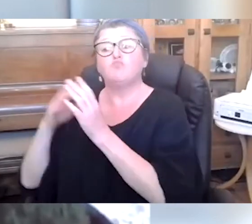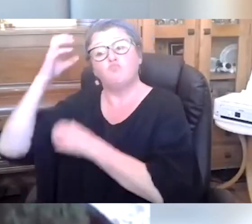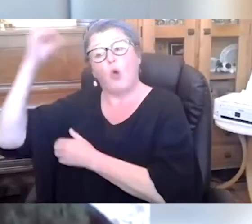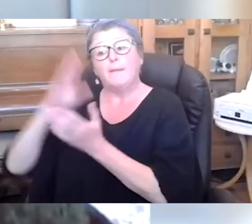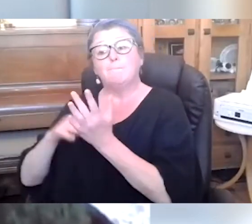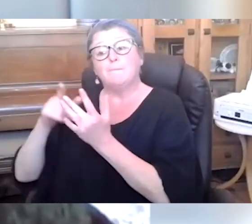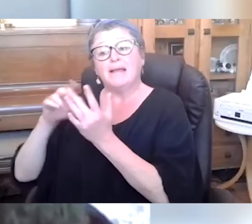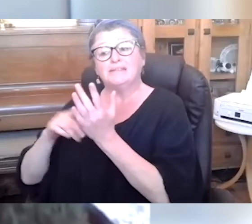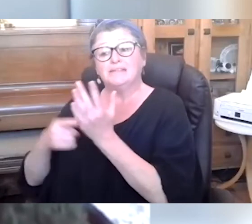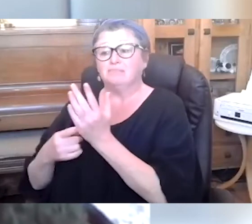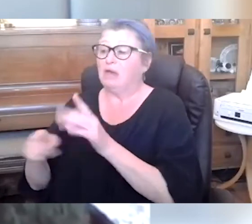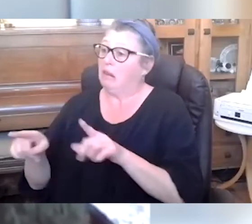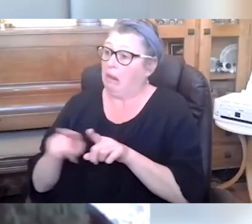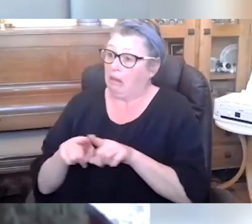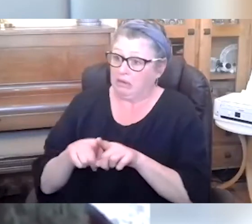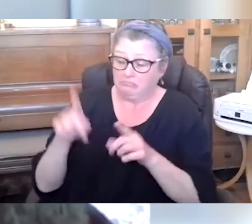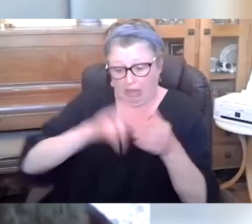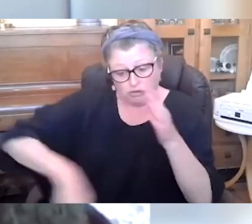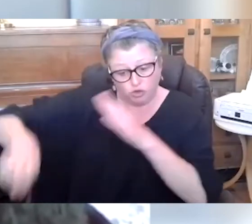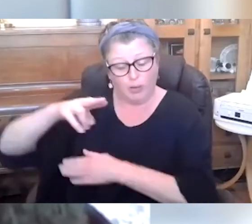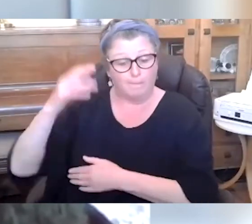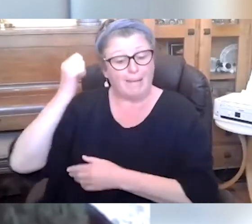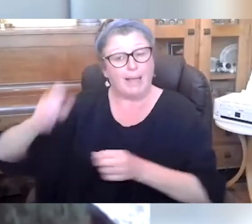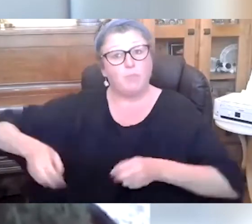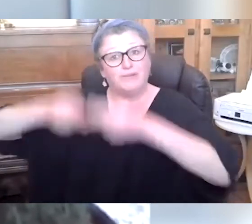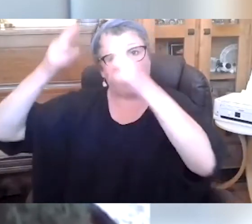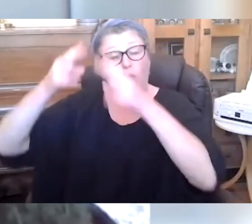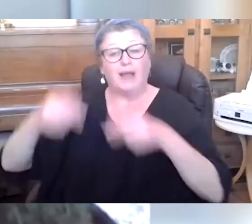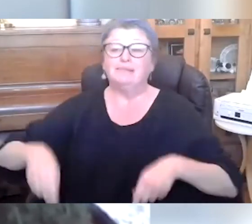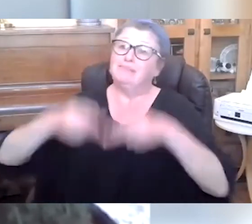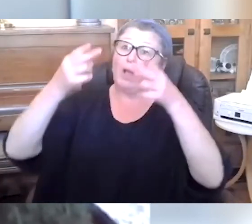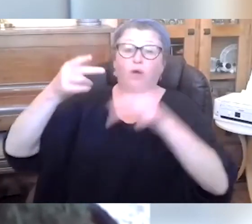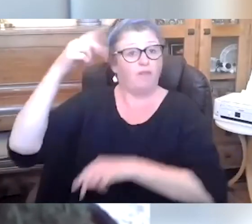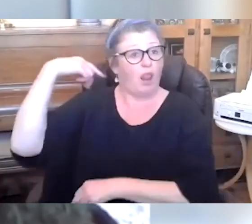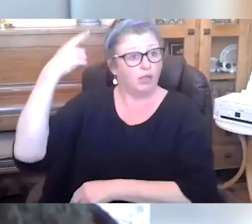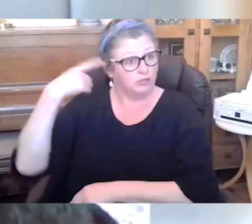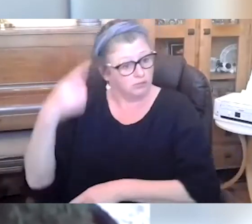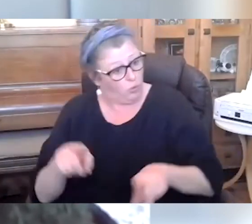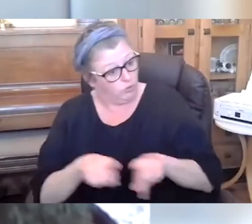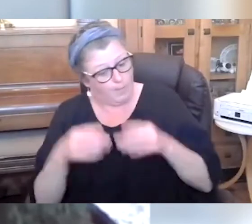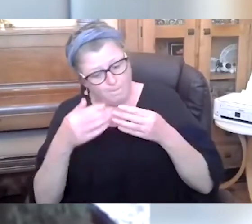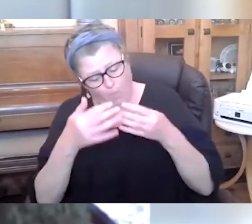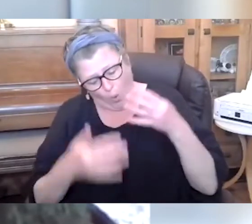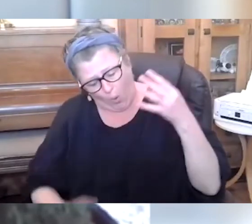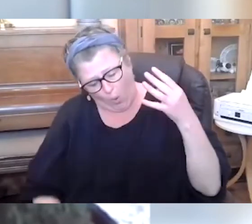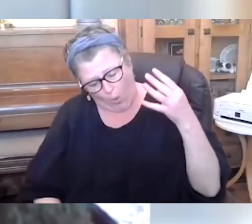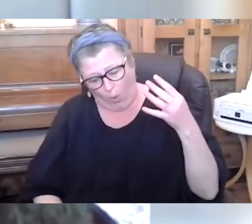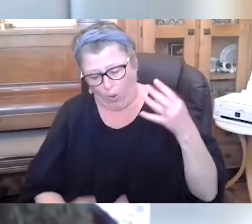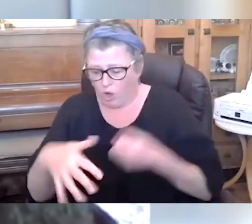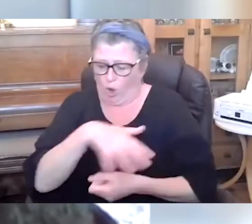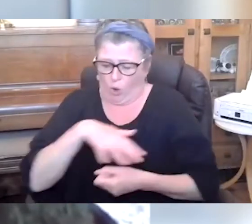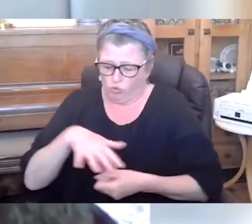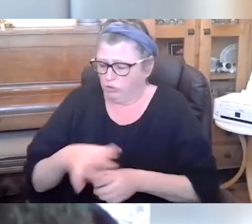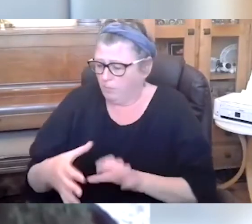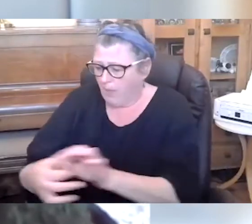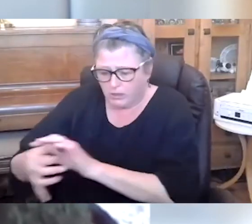such as the Blackpool Tower and the Tower of London as well as many more local grassroots partners that we will